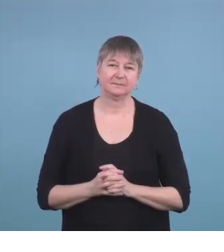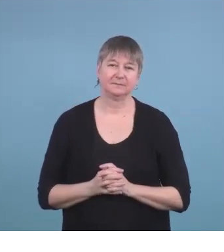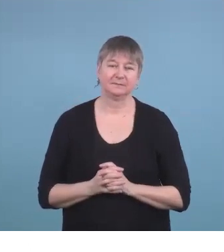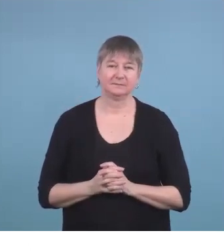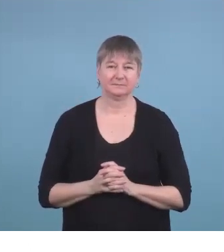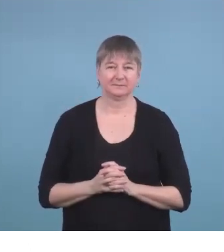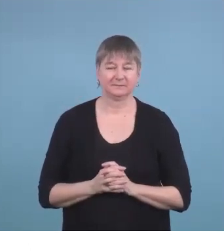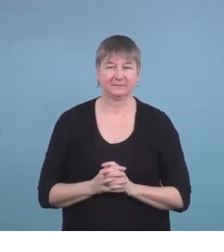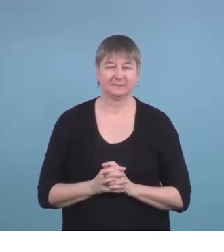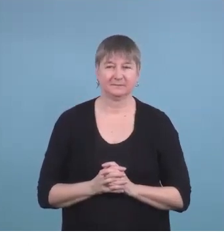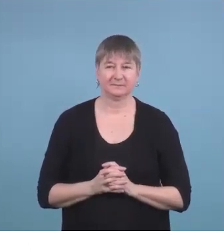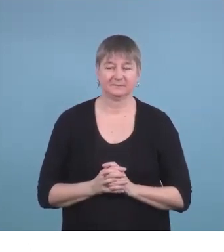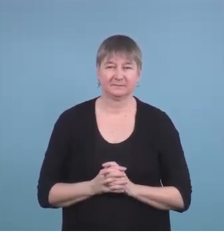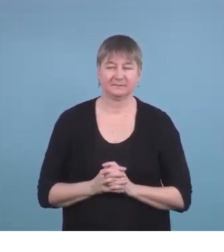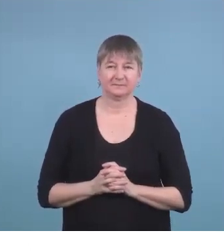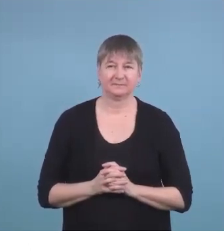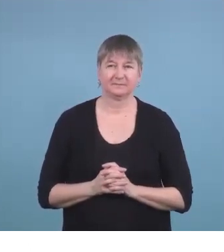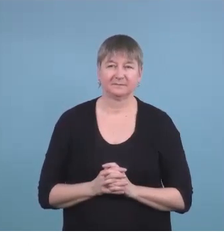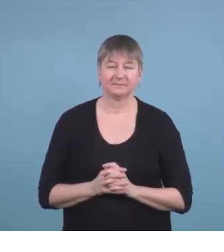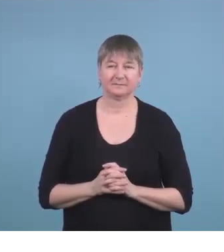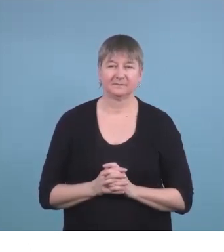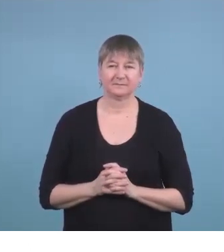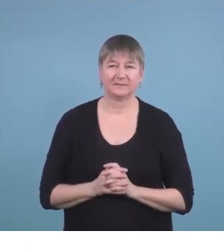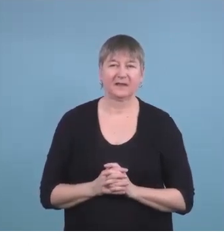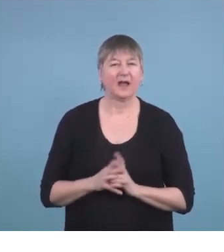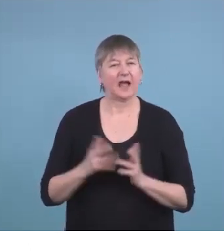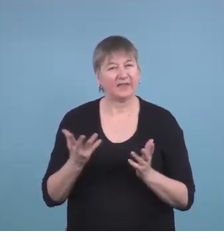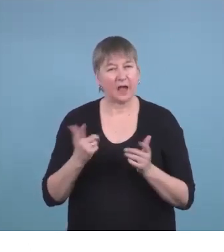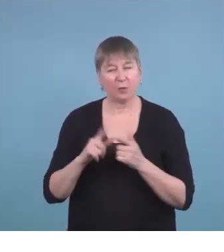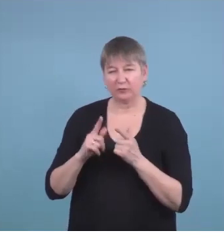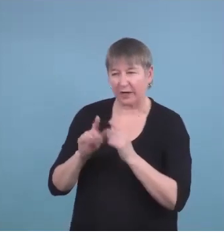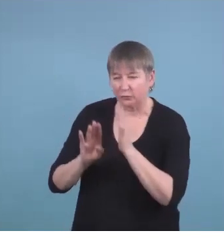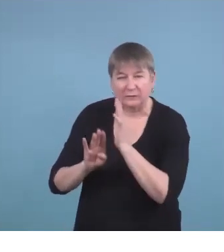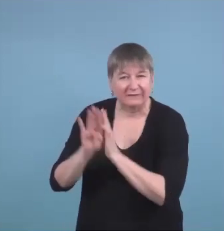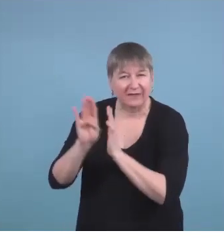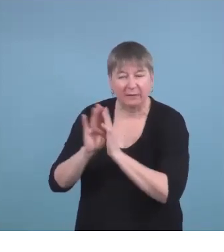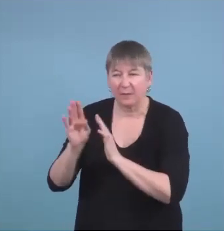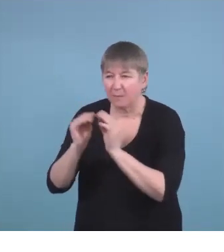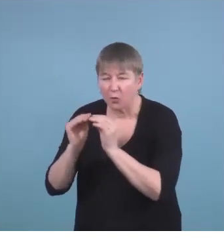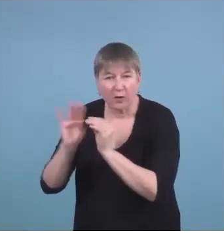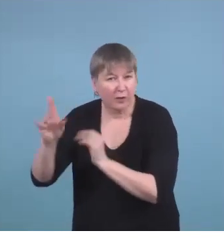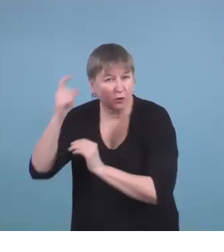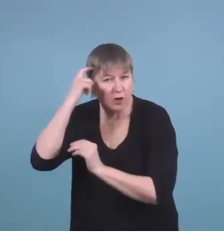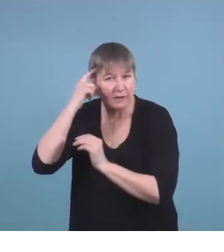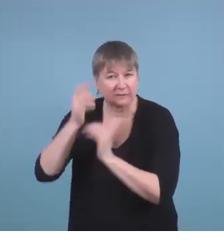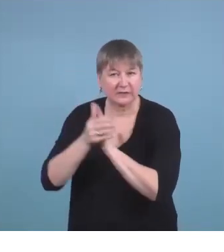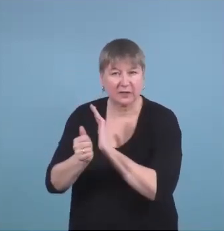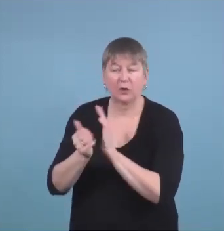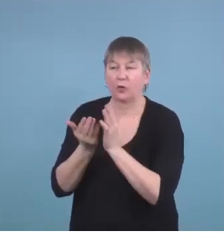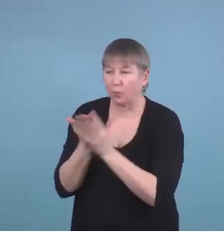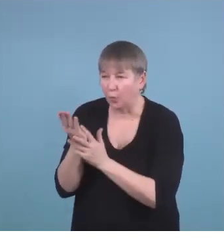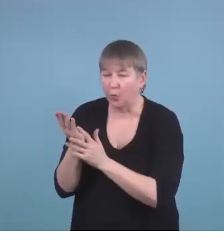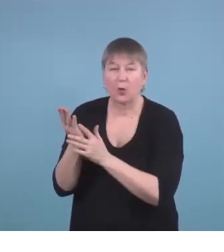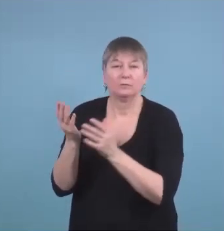and looking at developing those cognitive skills through language in order to move them